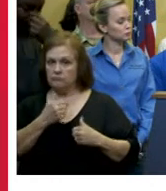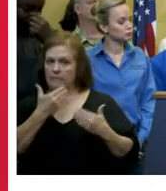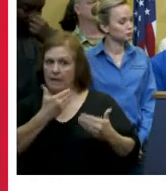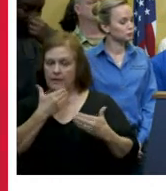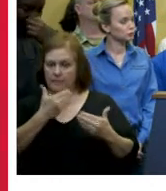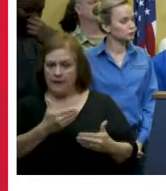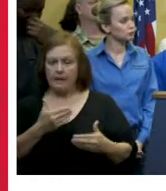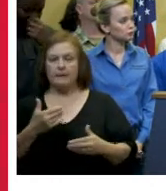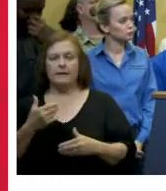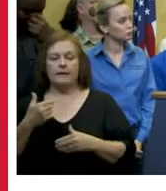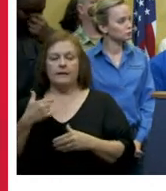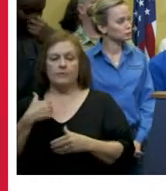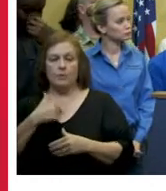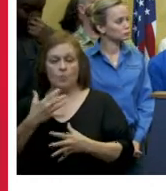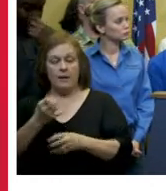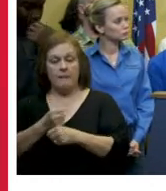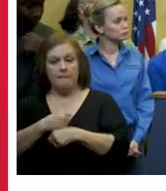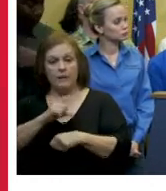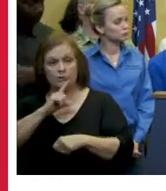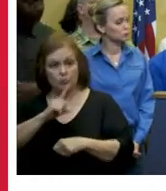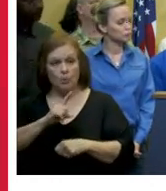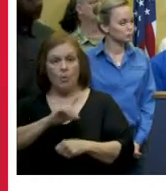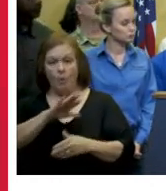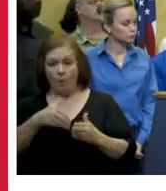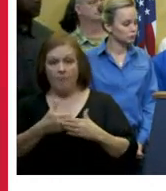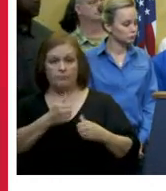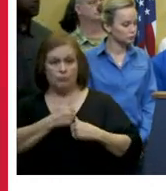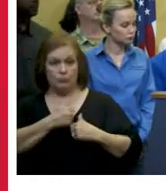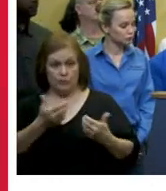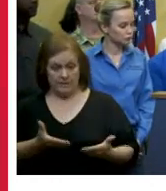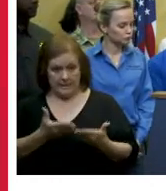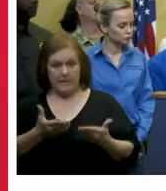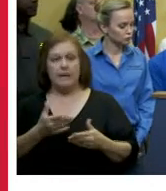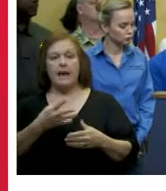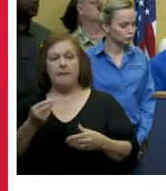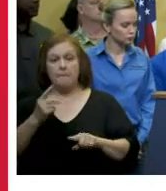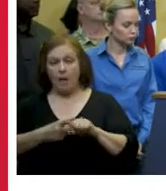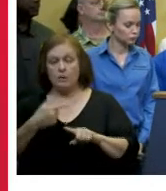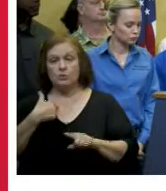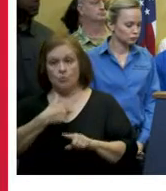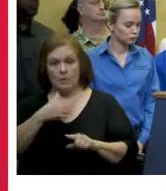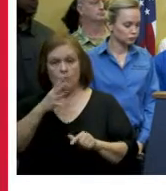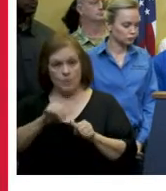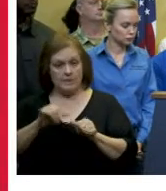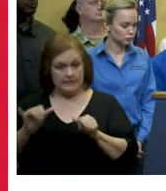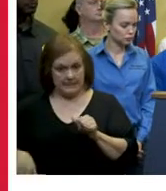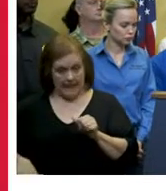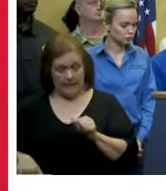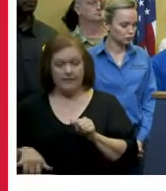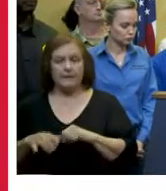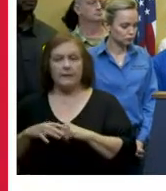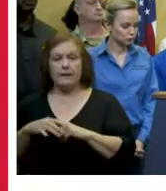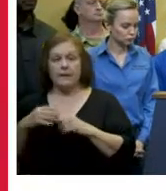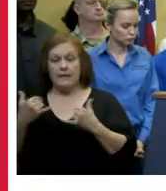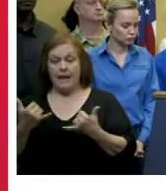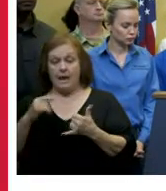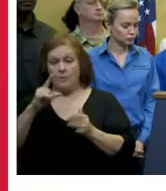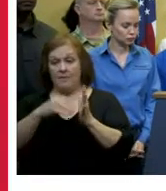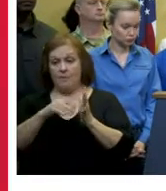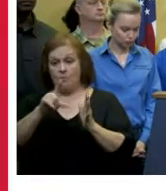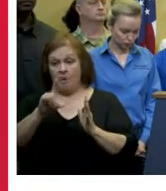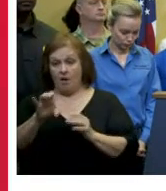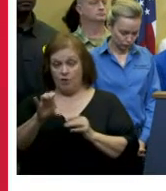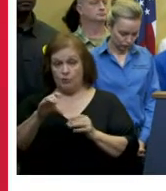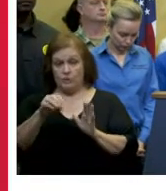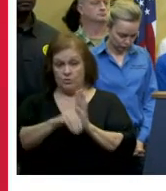we wanted to make sure we get uh all our soldiers there but you know we're going to be here over the uh the long haul right now uh 1100 of those